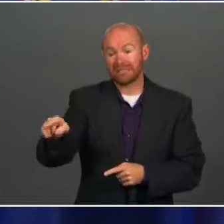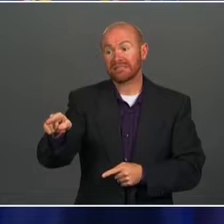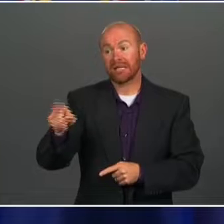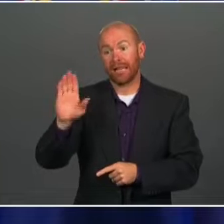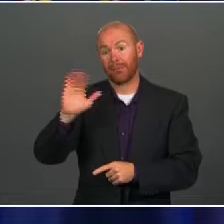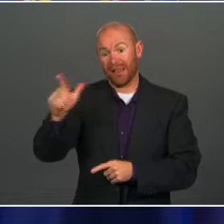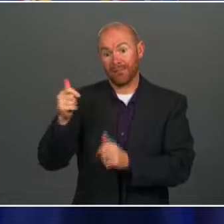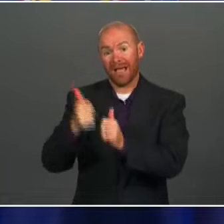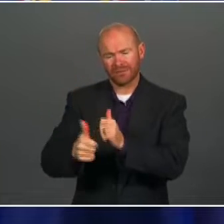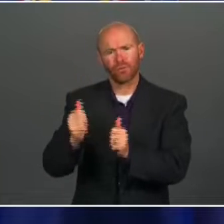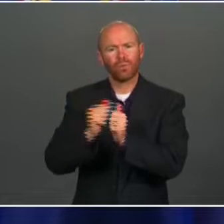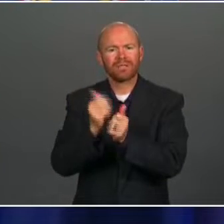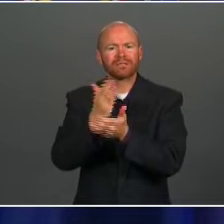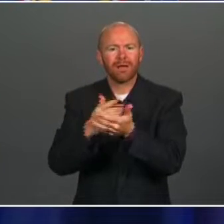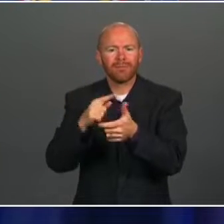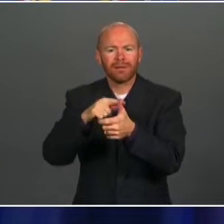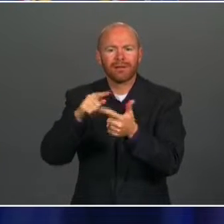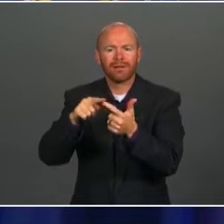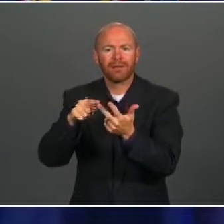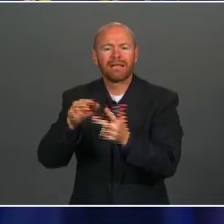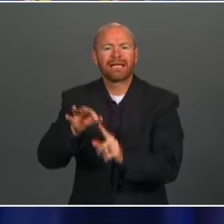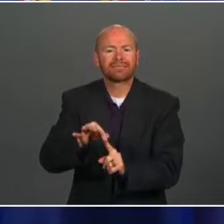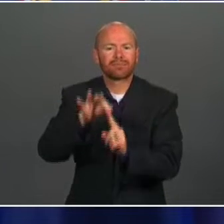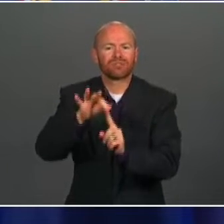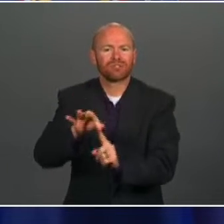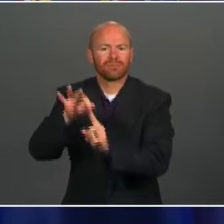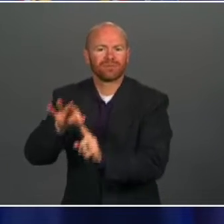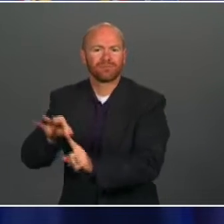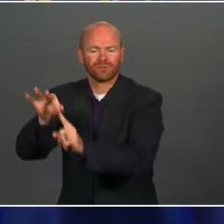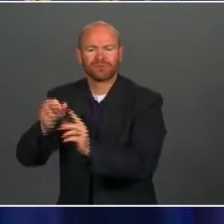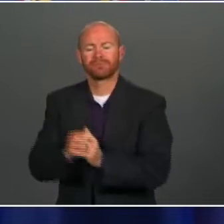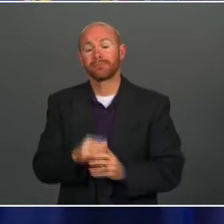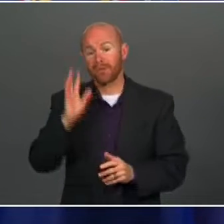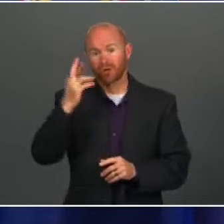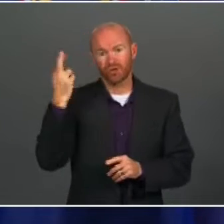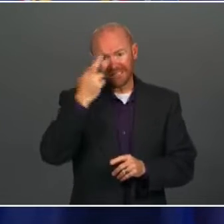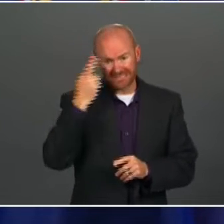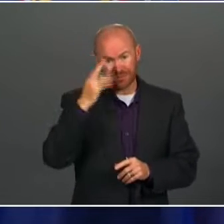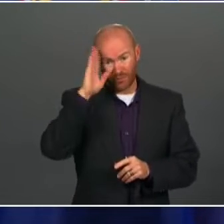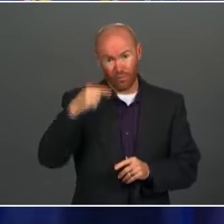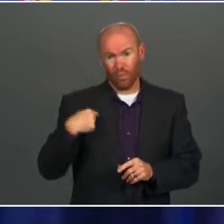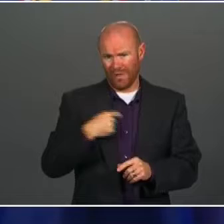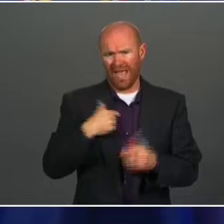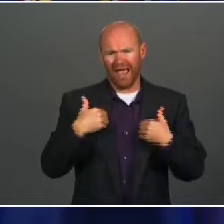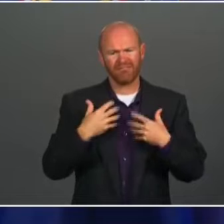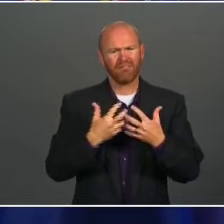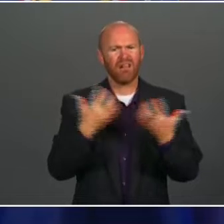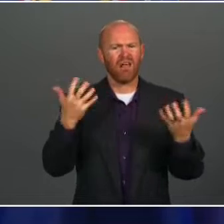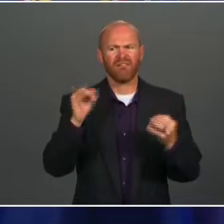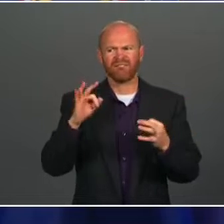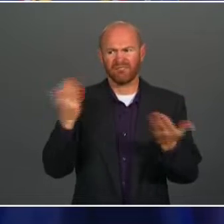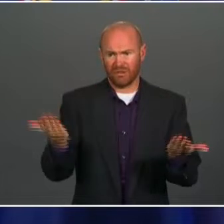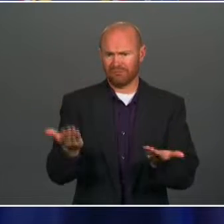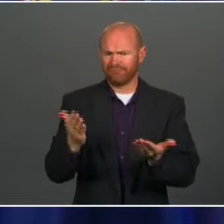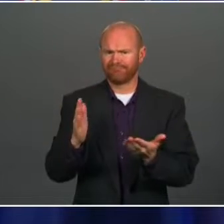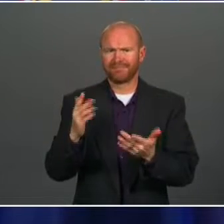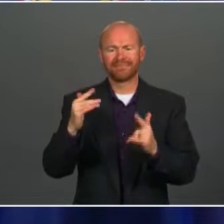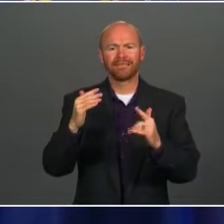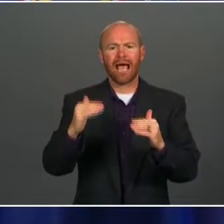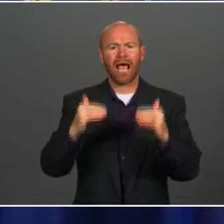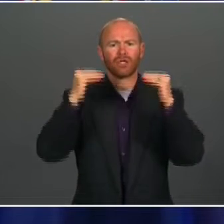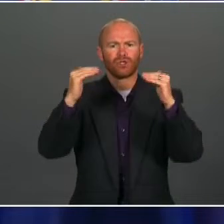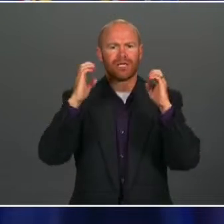instructive in these negotiations was our experience with higher education. So many of our universities in the state issued